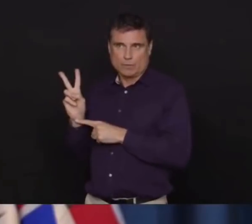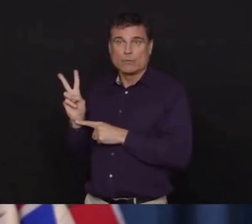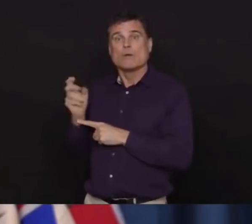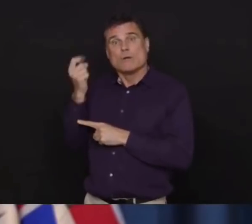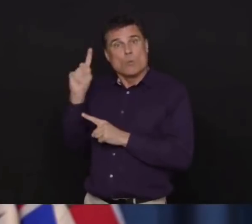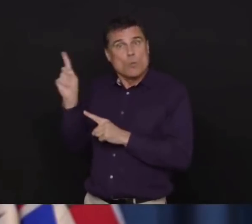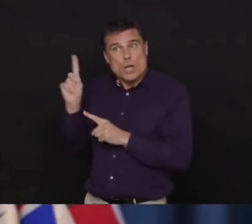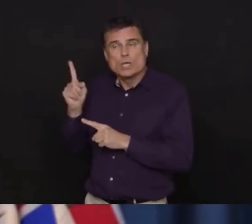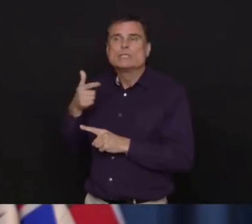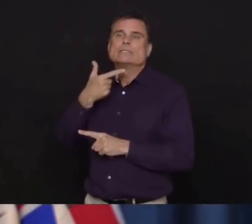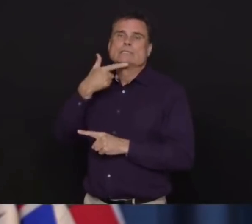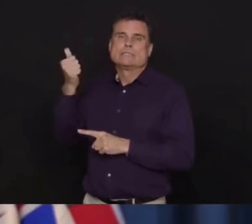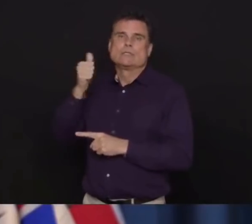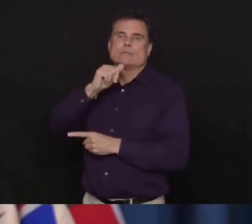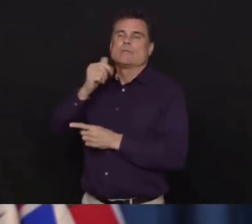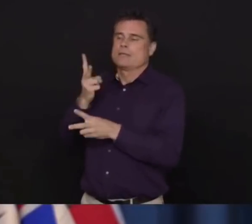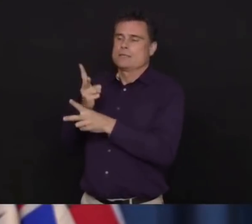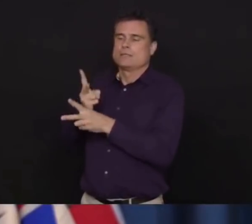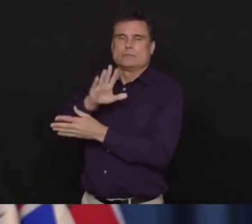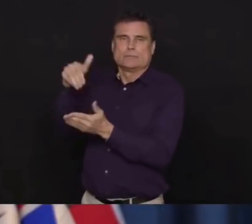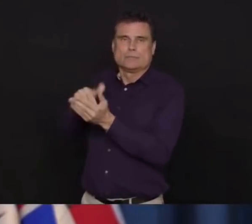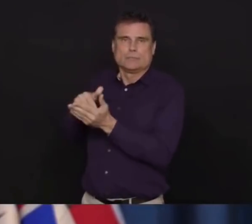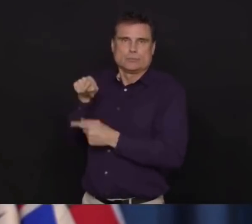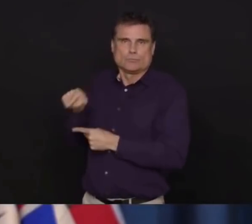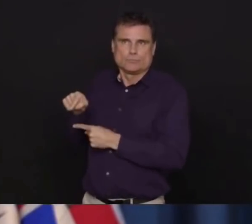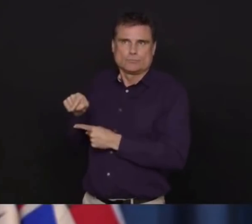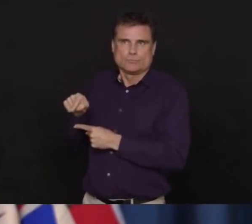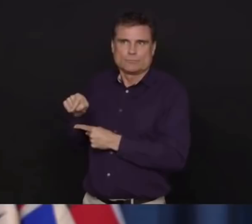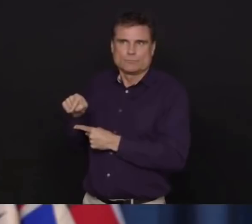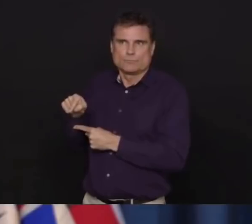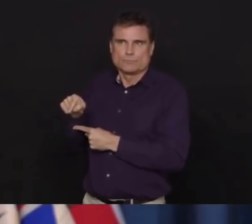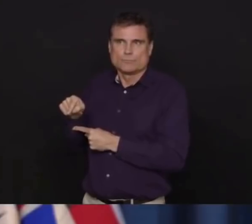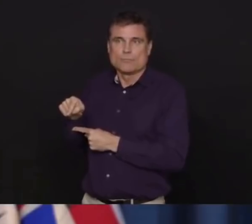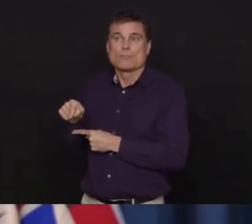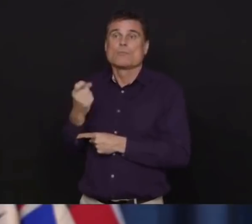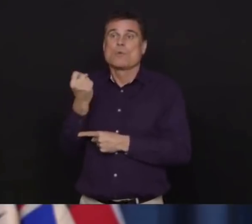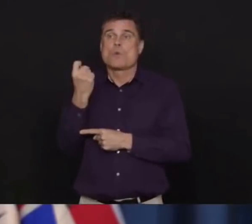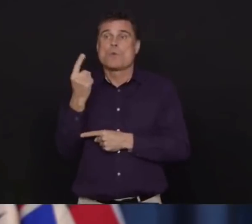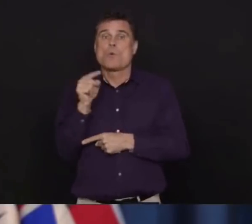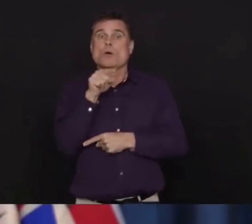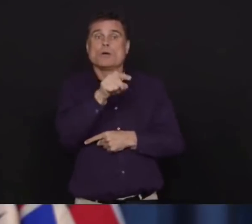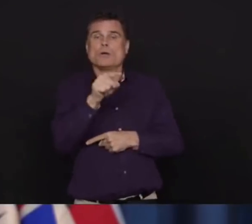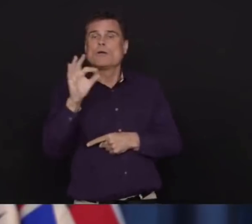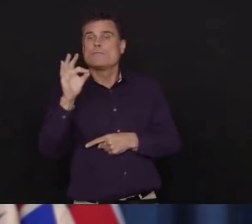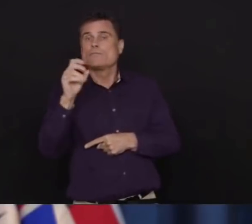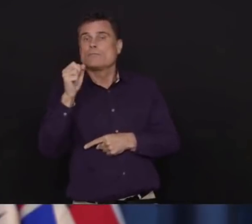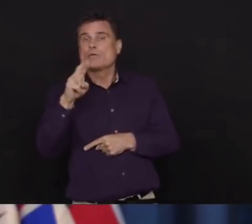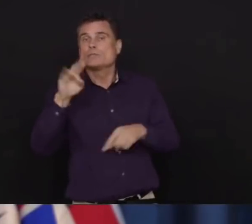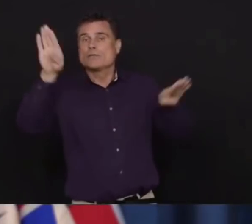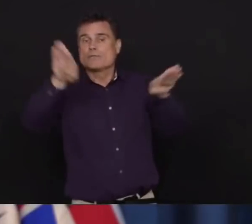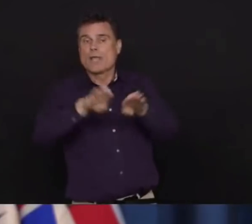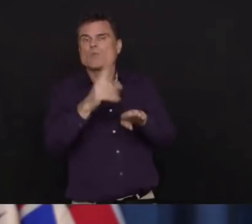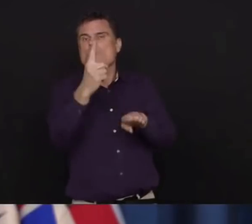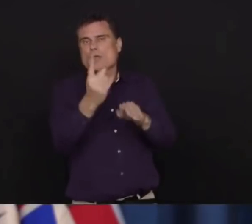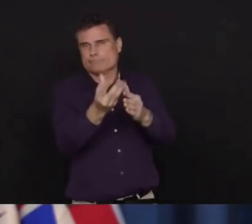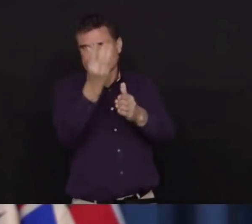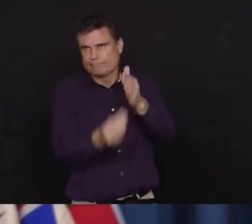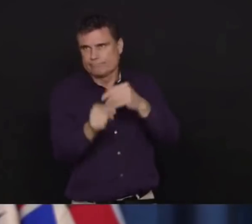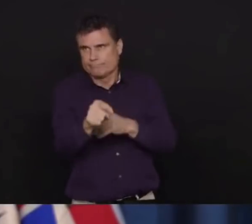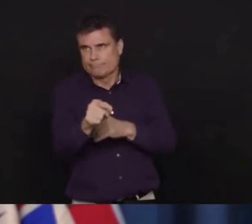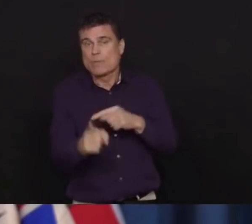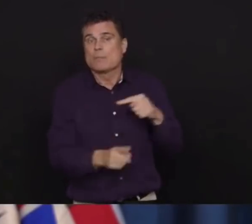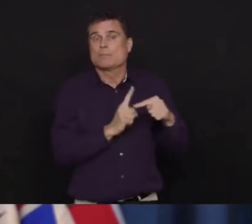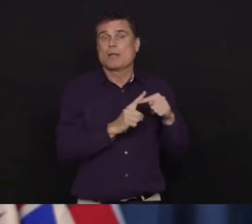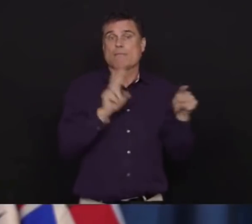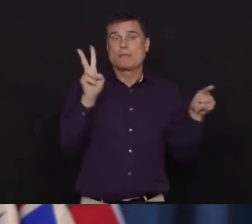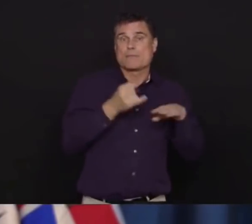first time, we've had two people who have died here on Vancouver Island, both of them here on Vancouver